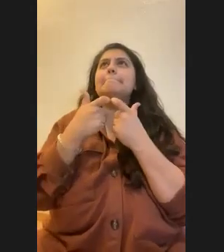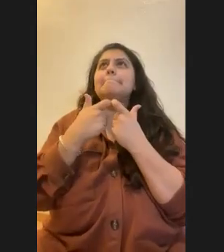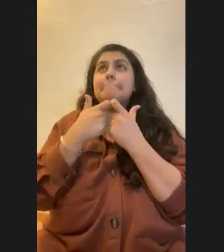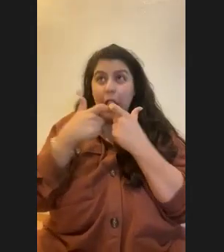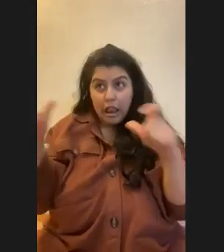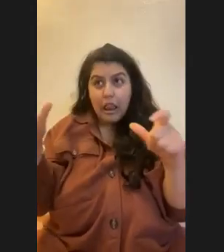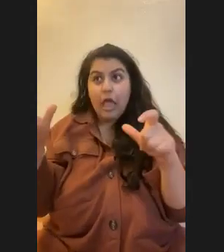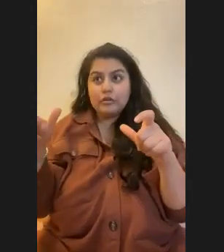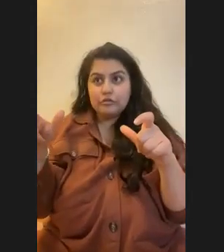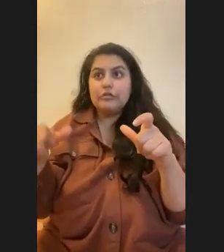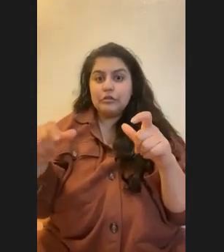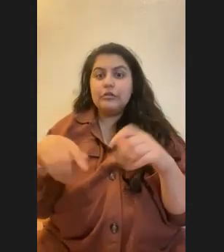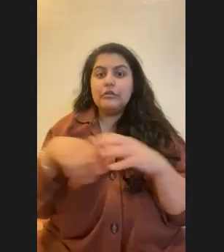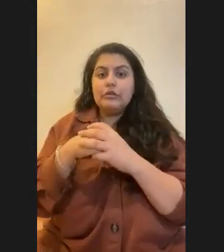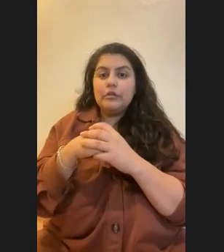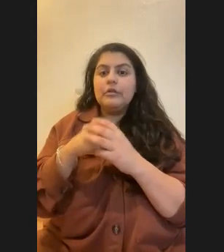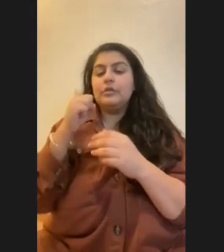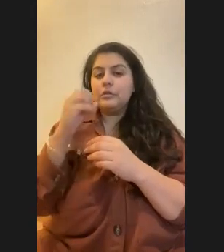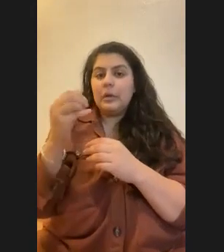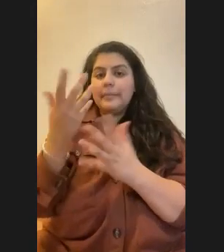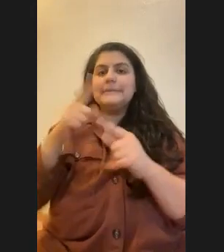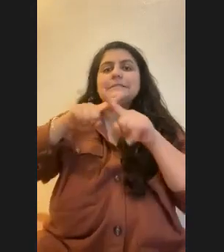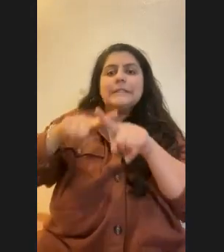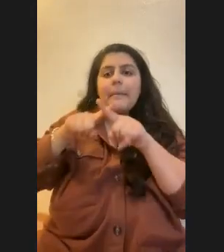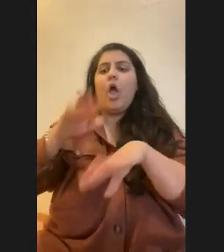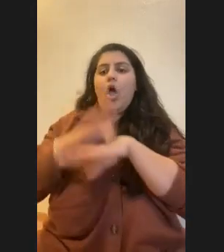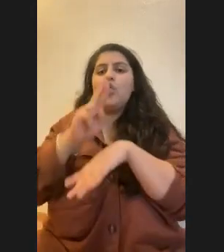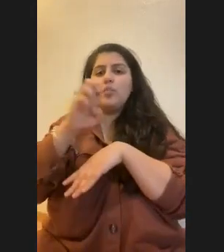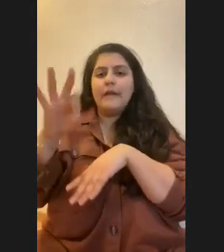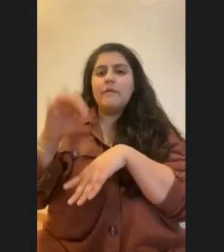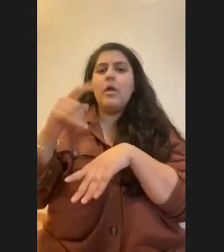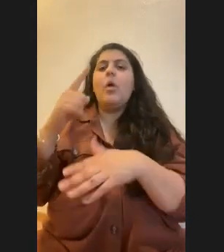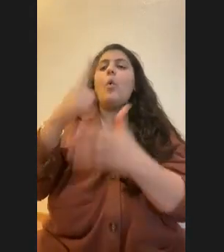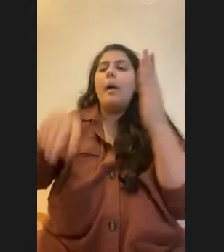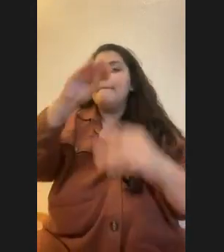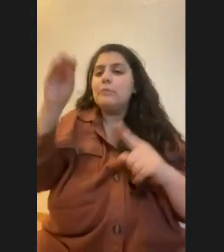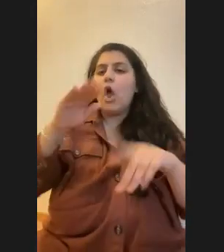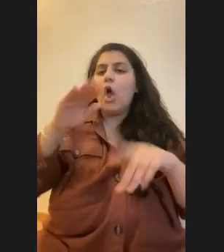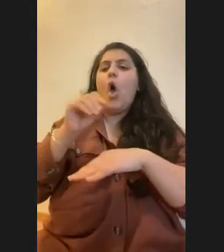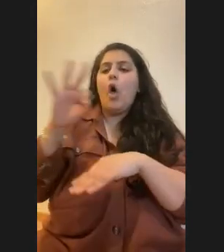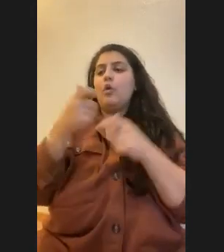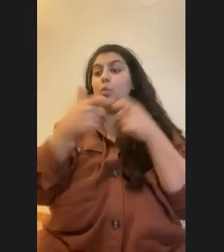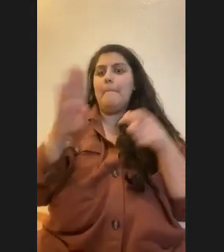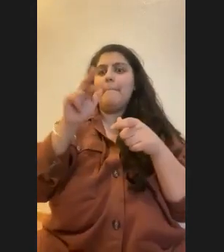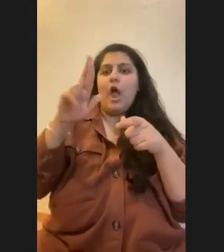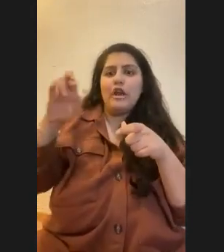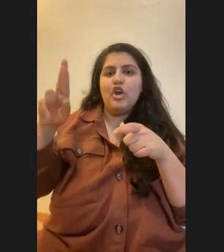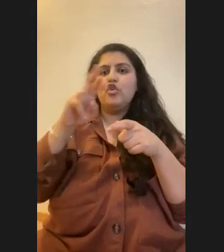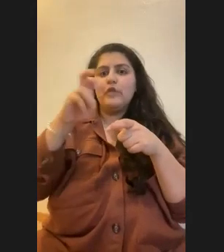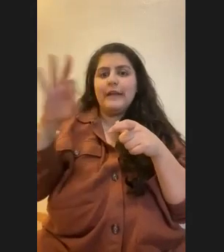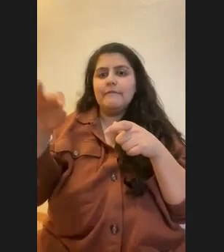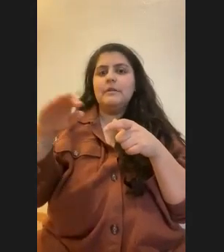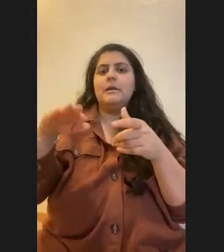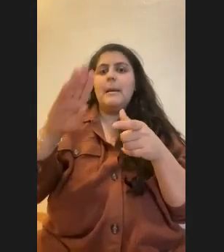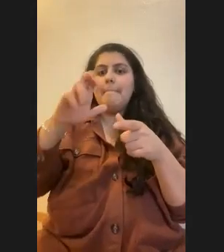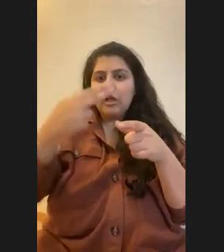it's going to differ based off the reef, right? So you'd probably want to look at like what percentage of the grape berry because bleaching versus what percentage of Caribbean reef